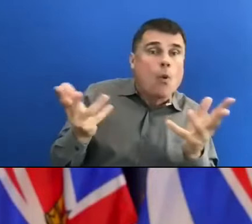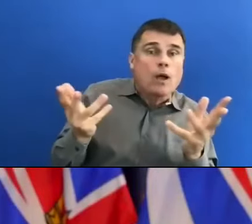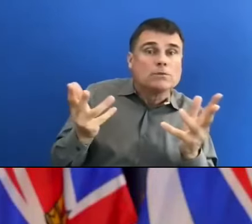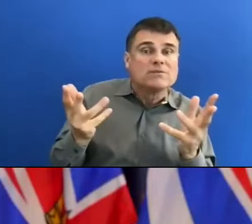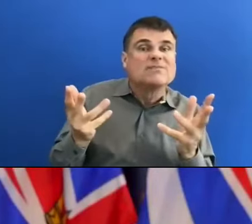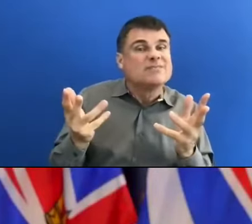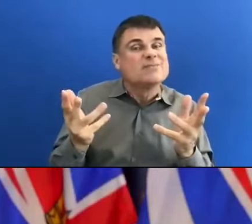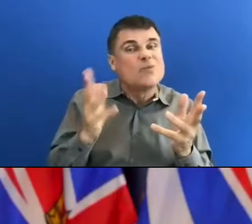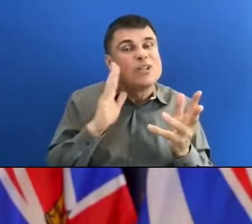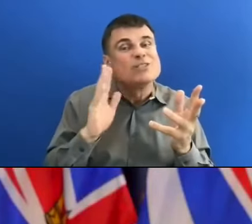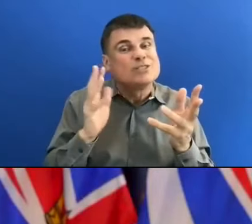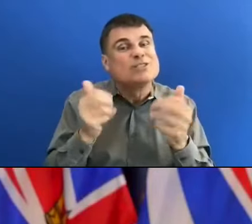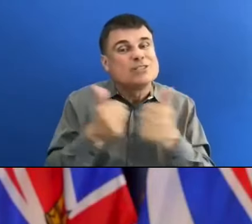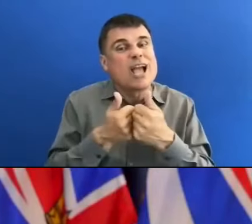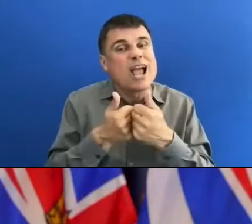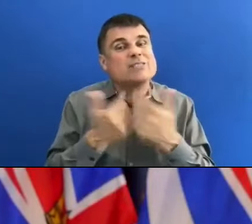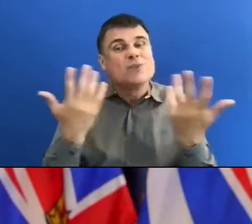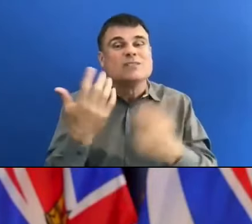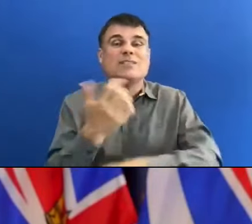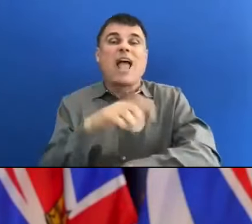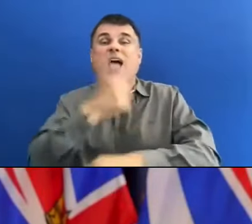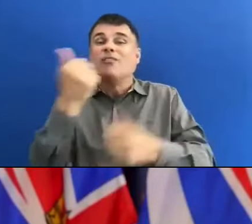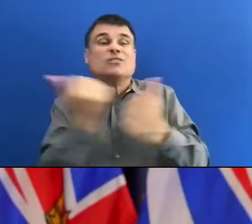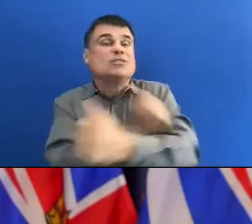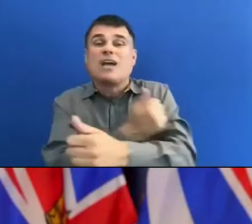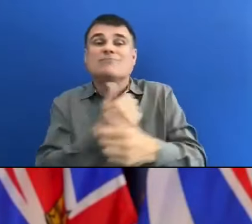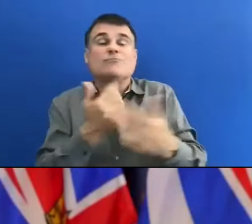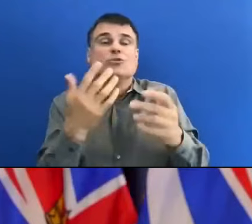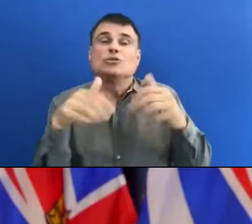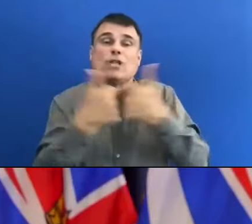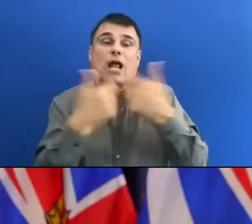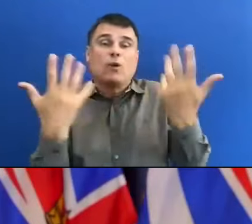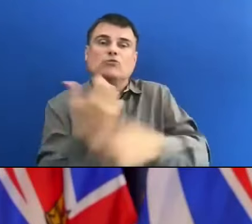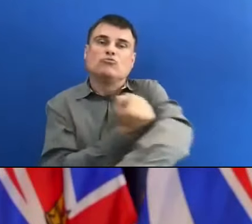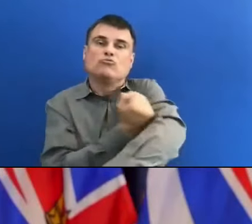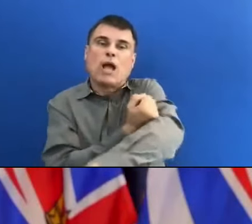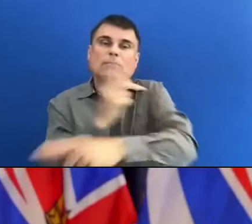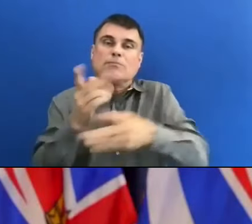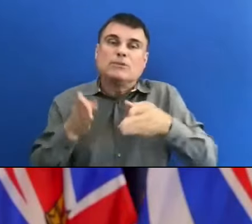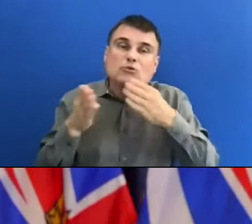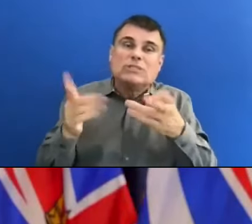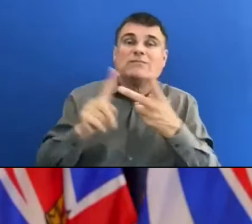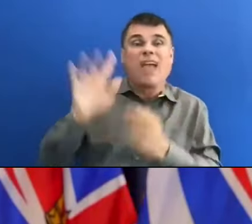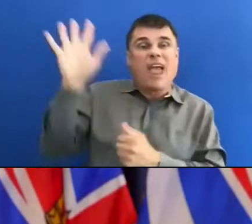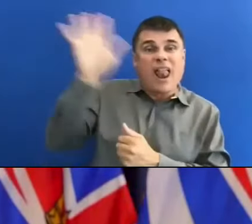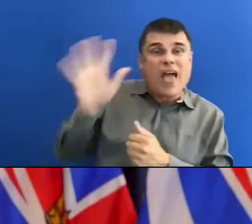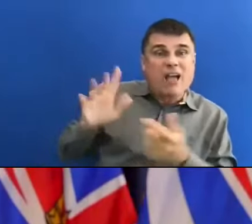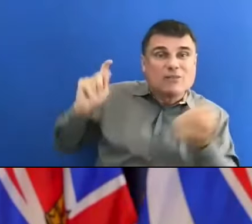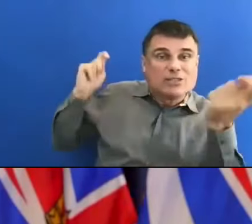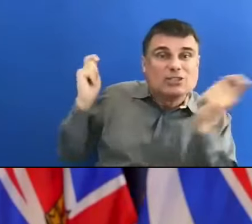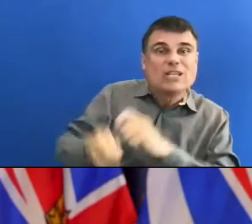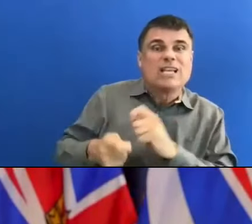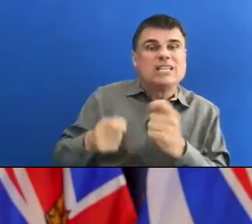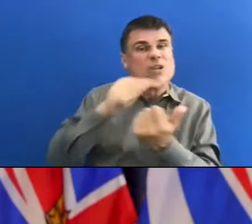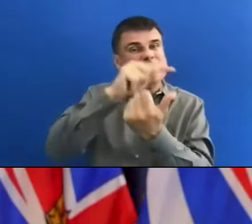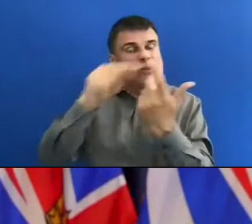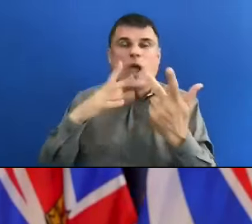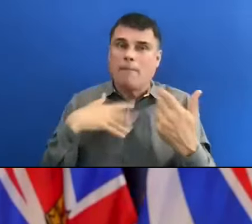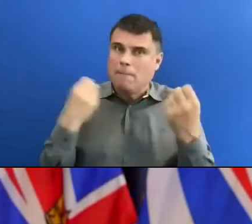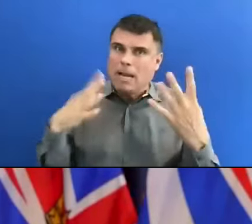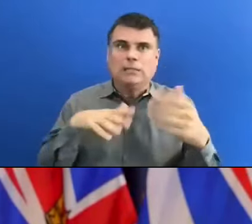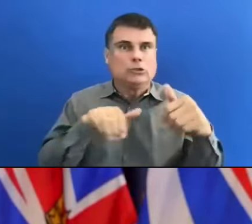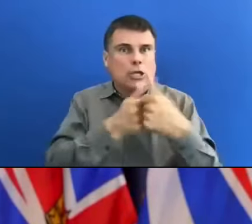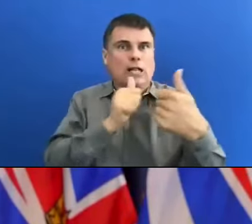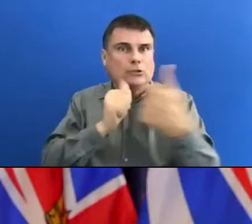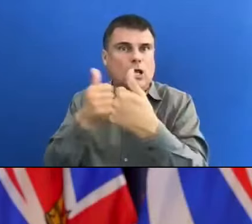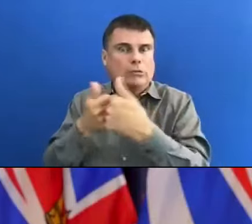be the climate crisis, whether it be all of the challenges in our lives. All of the challenges that we know we need to face head on together. Let's take